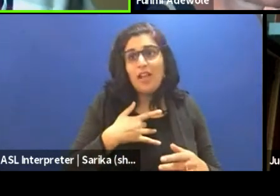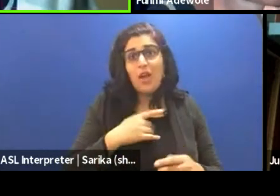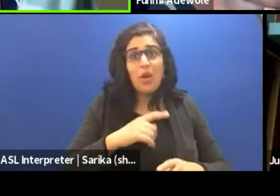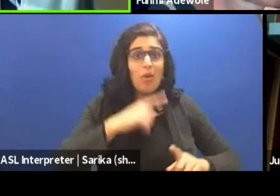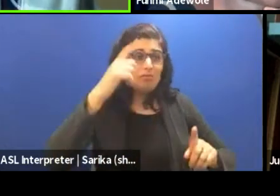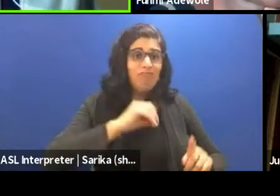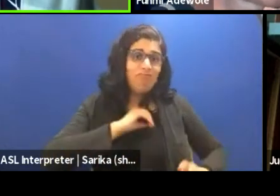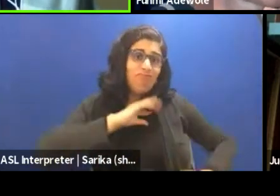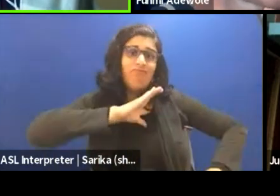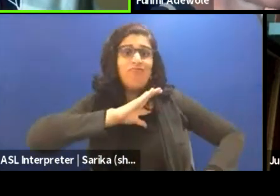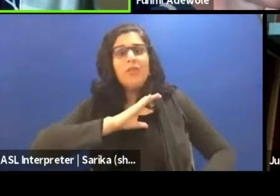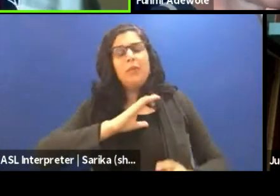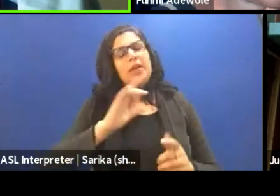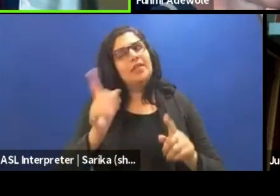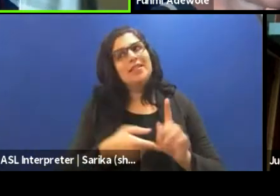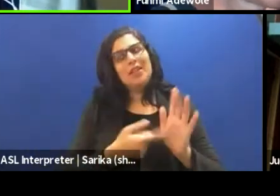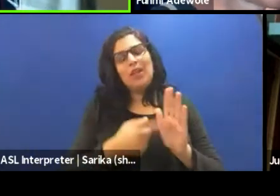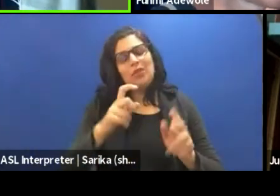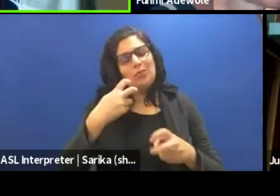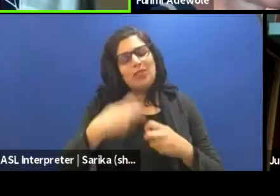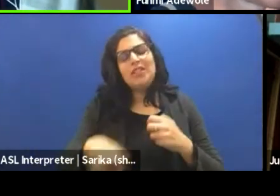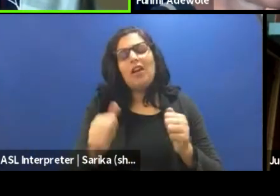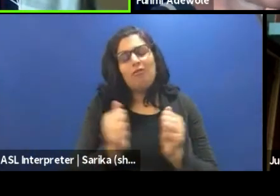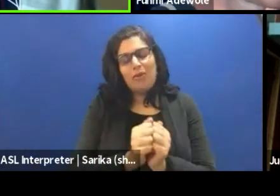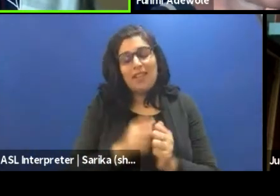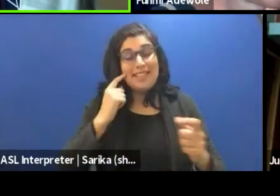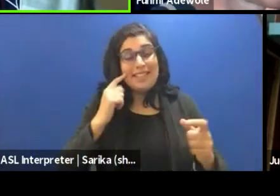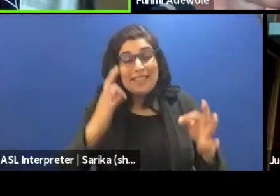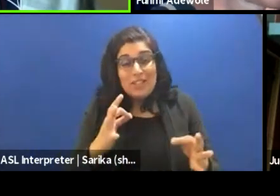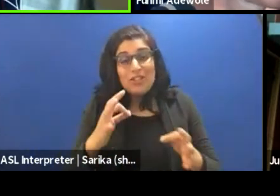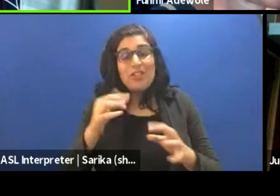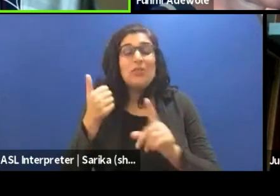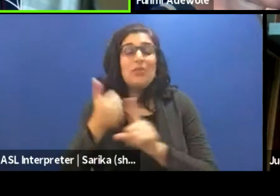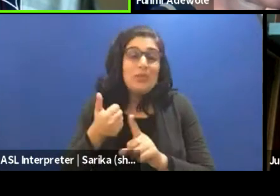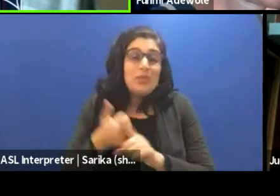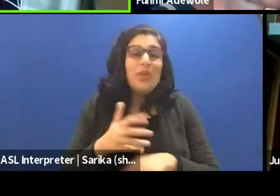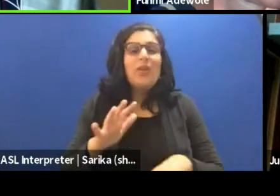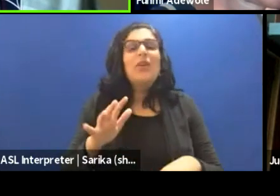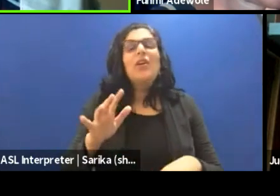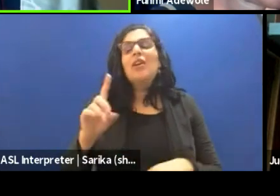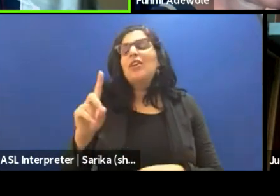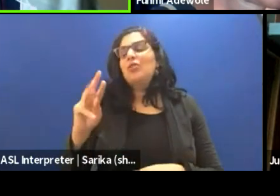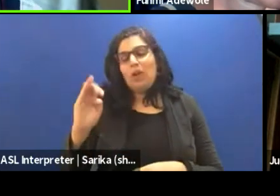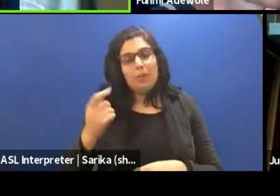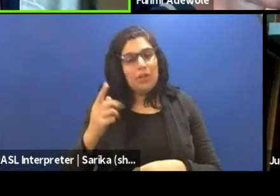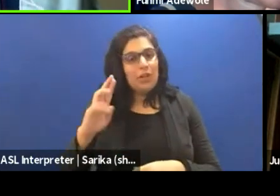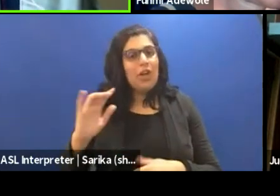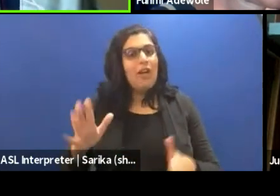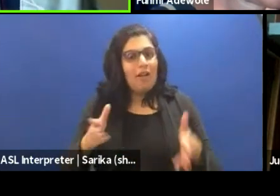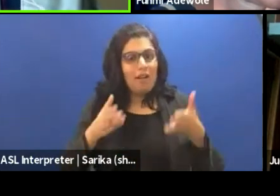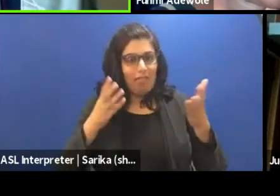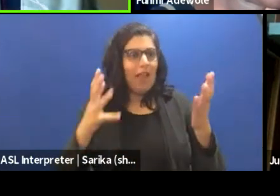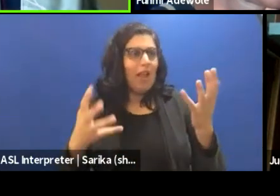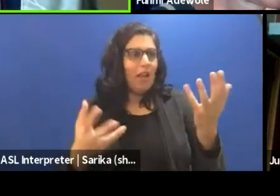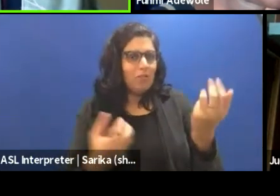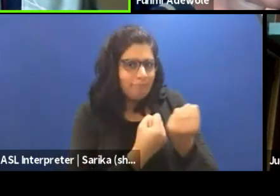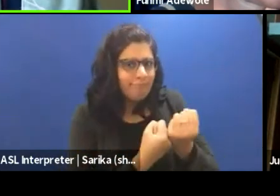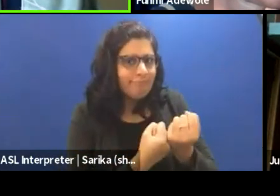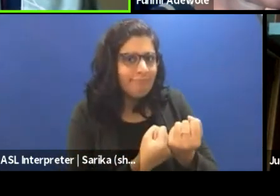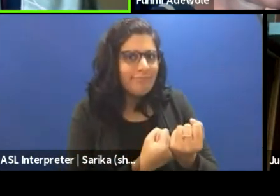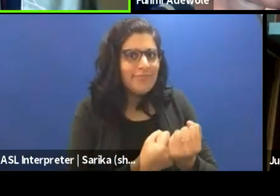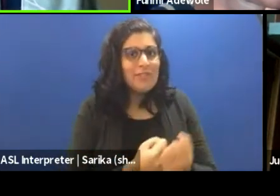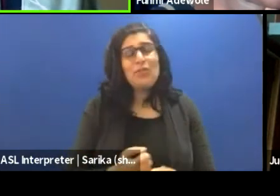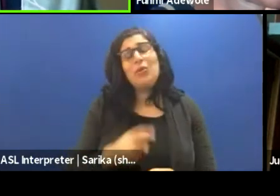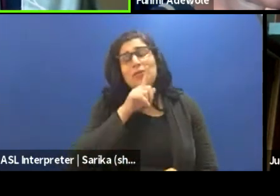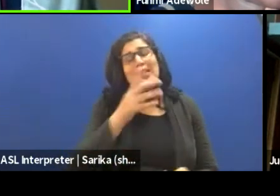decisions and tough with yourself. And the dramaturg allows you to do that. And I was quite thankful to have her in the